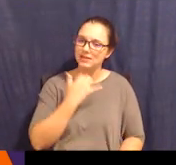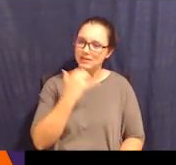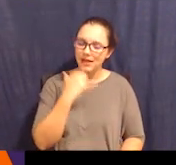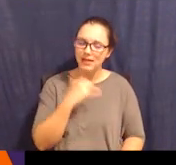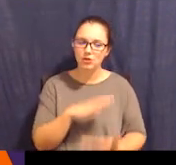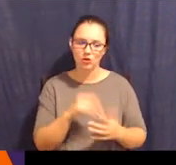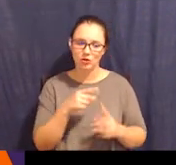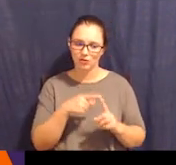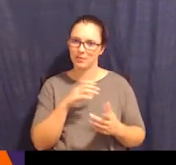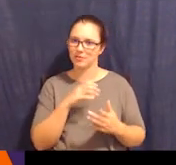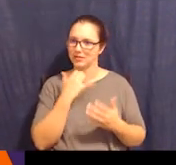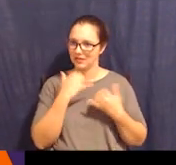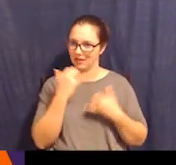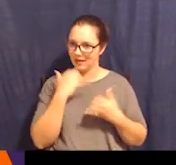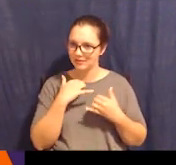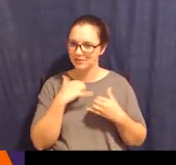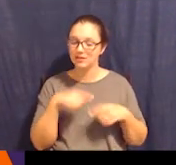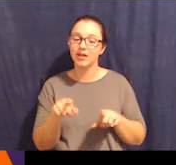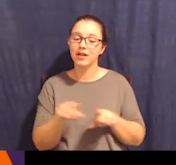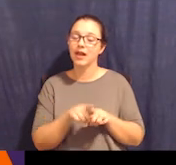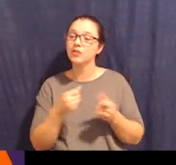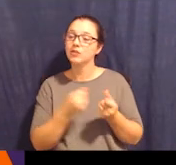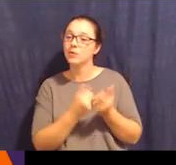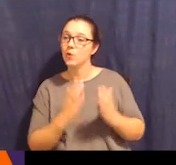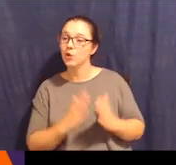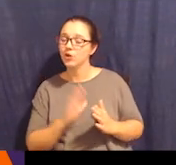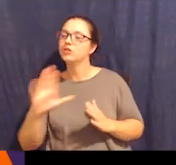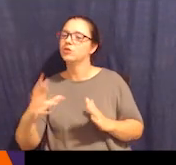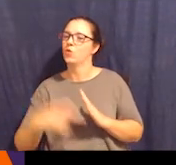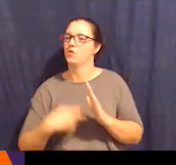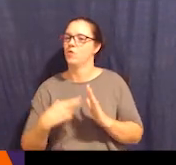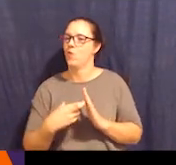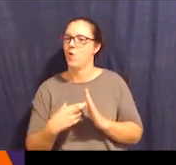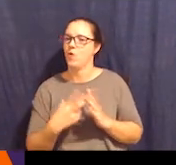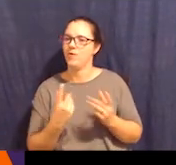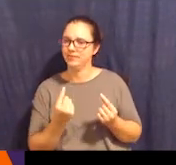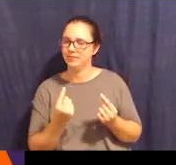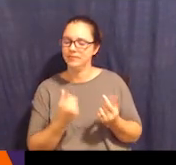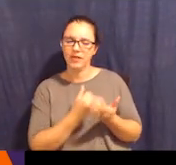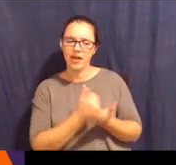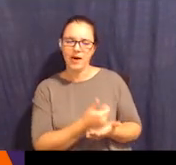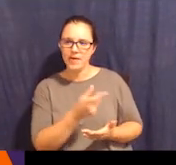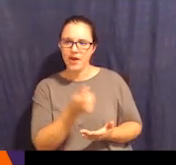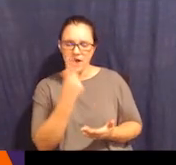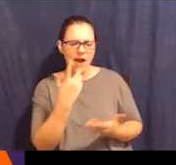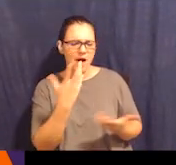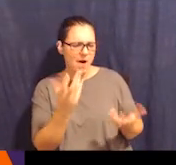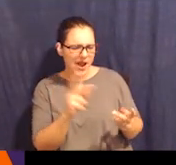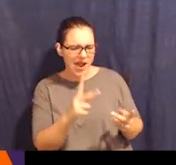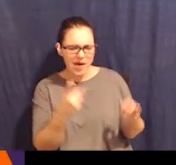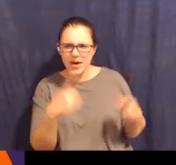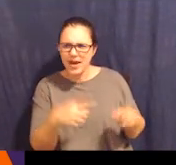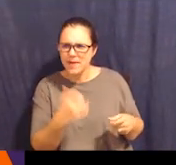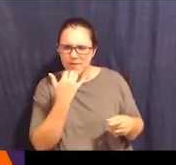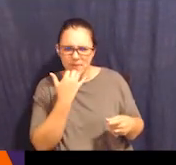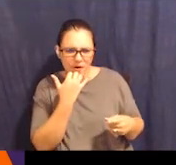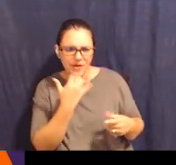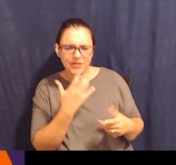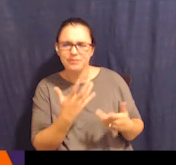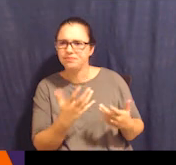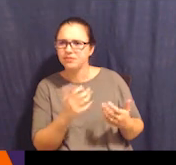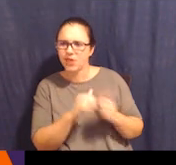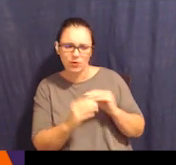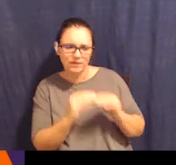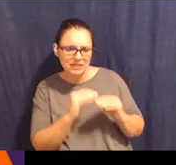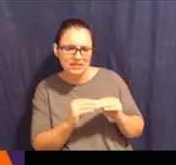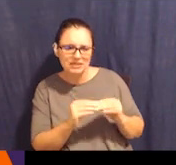to help them understand, okay, what went wrong here? What do we do different next time? And how do we fix this? And we talk about that concept of the